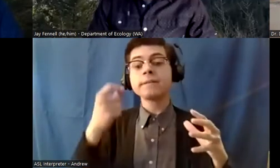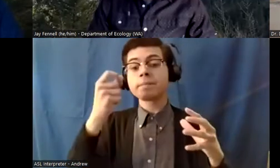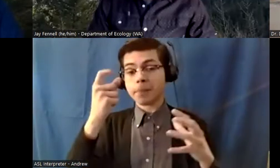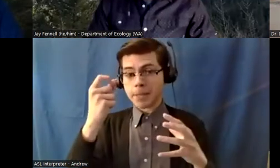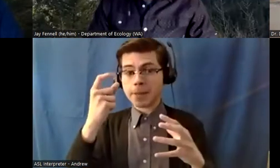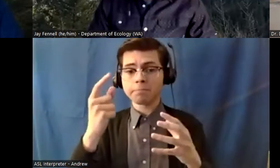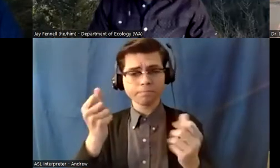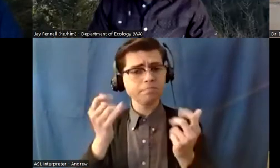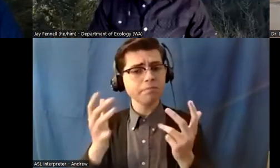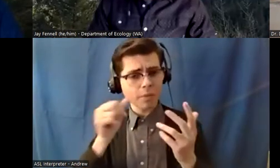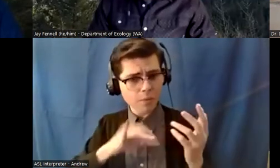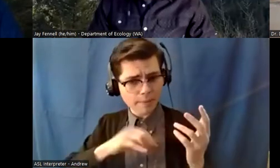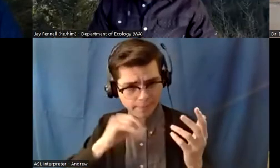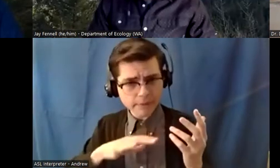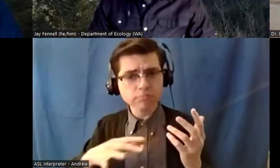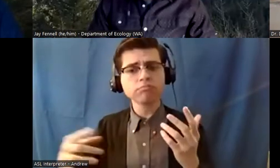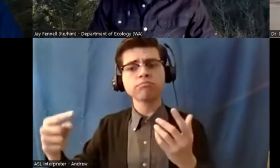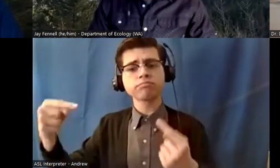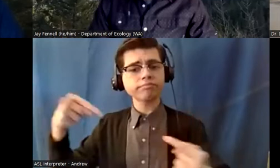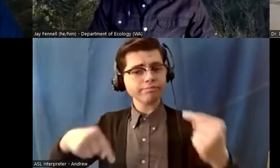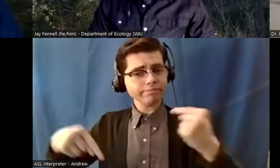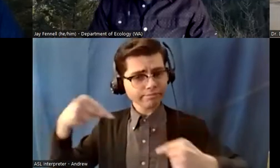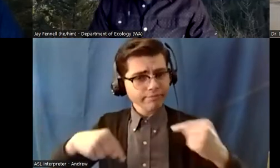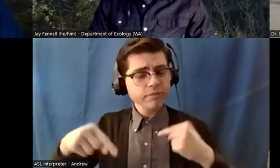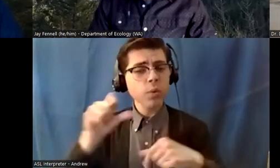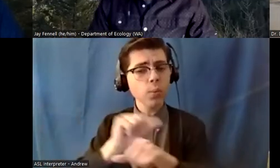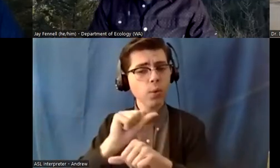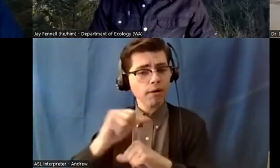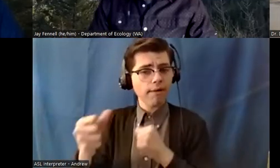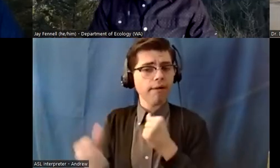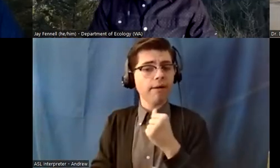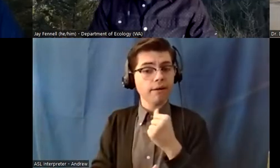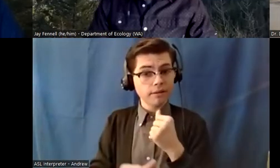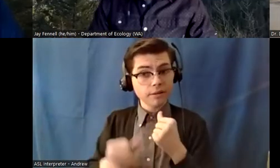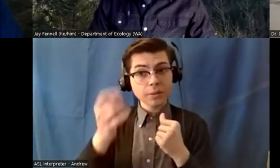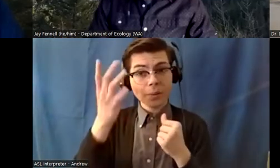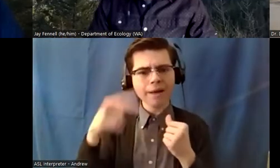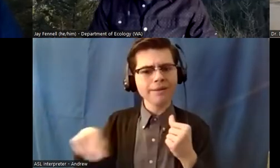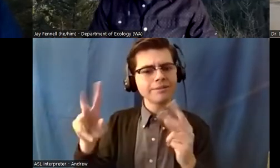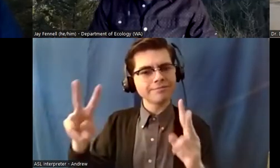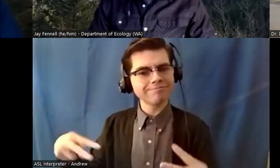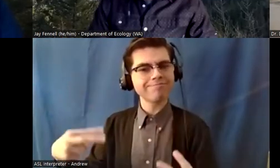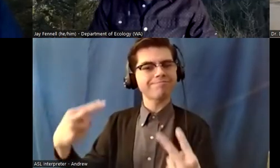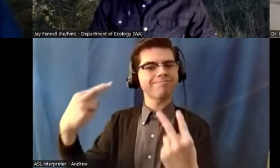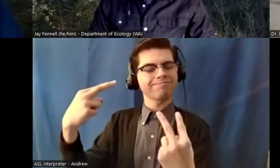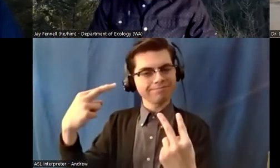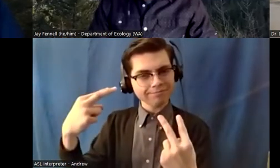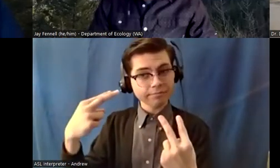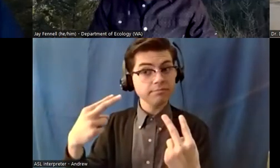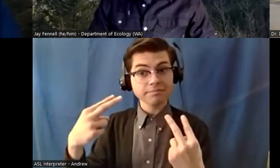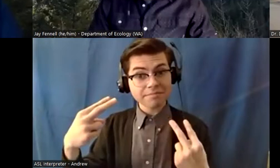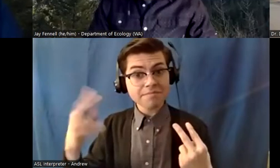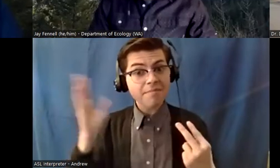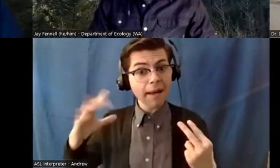me because they want to work for me as a role model which i didn't have i didn't have those mentors i didn't have